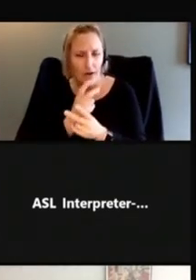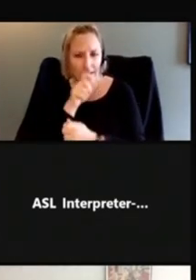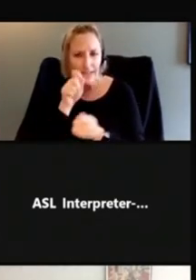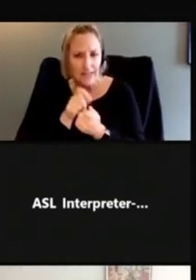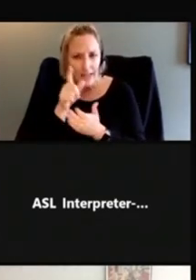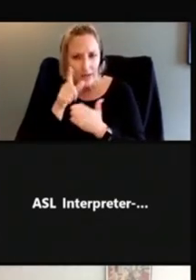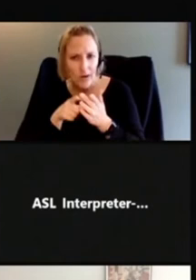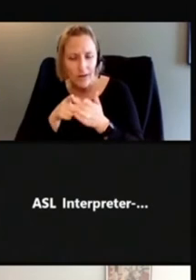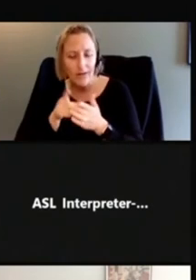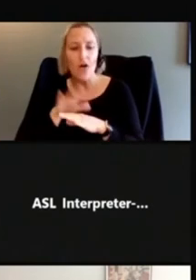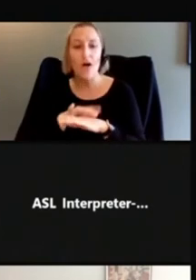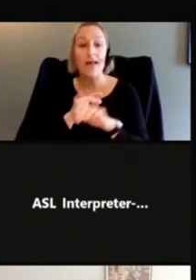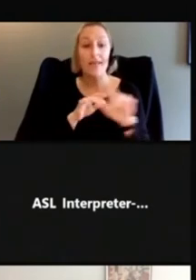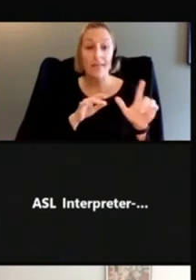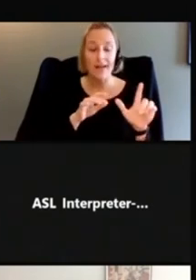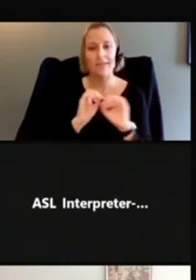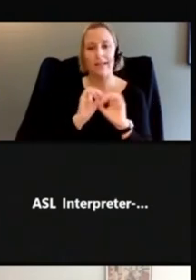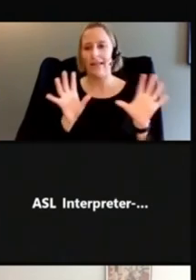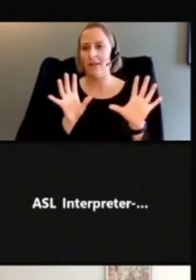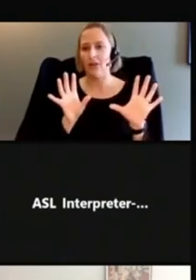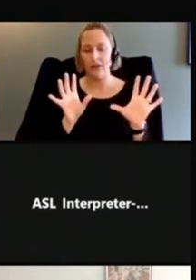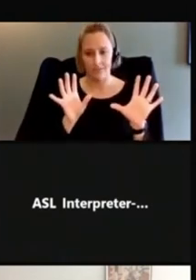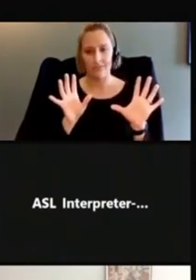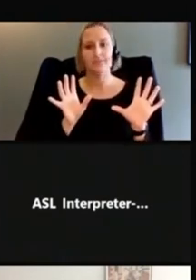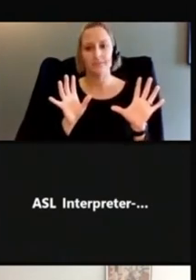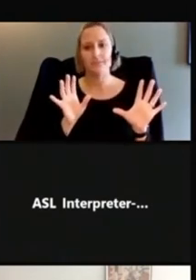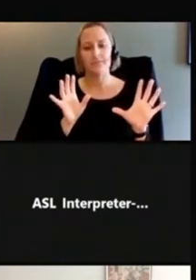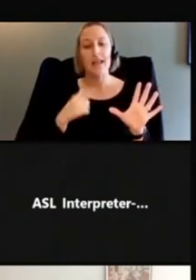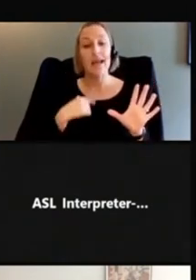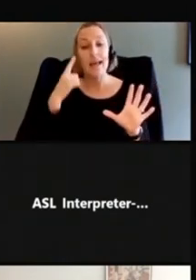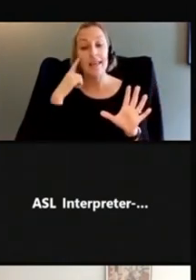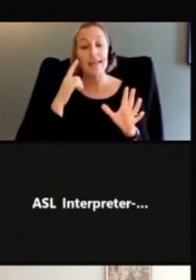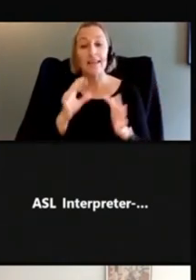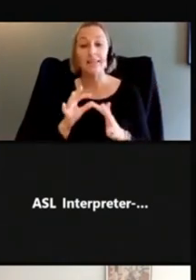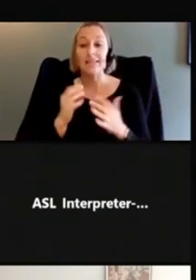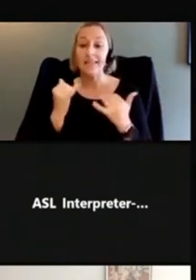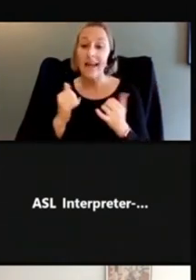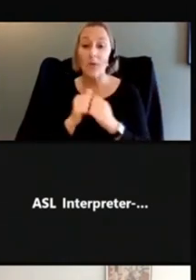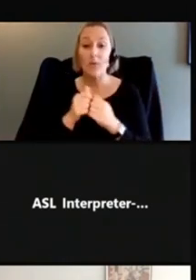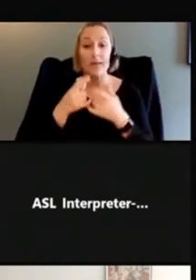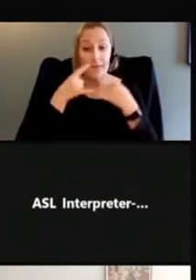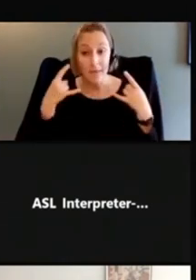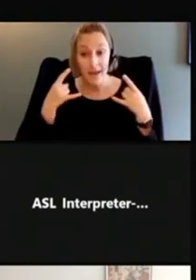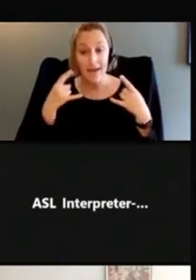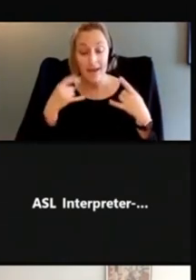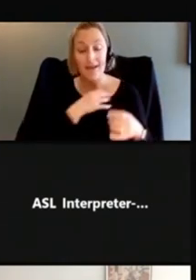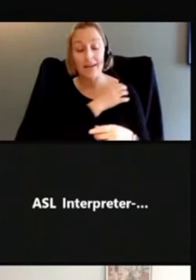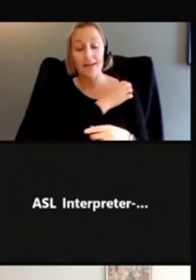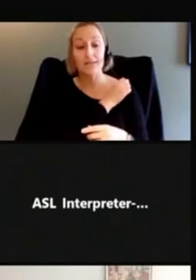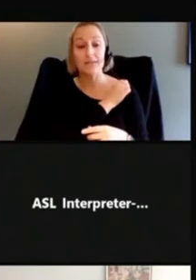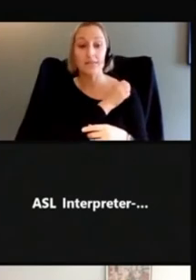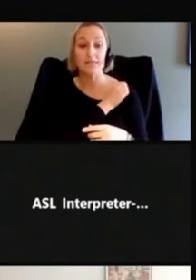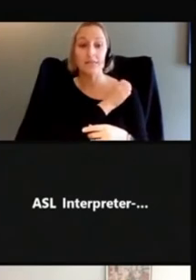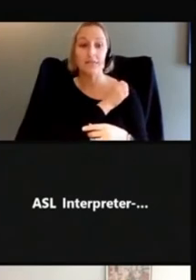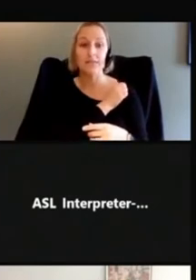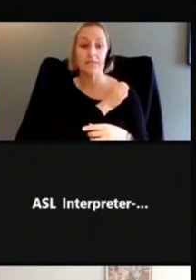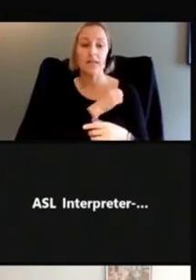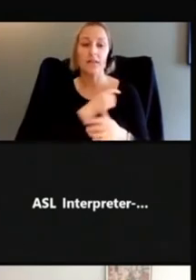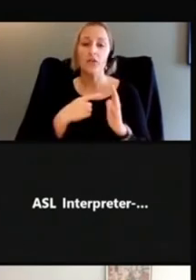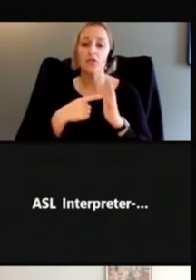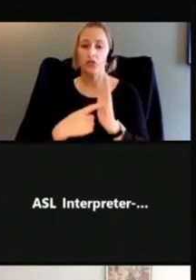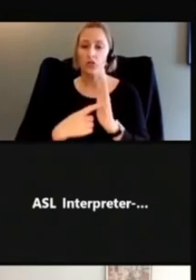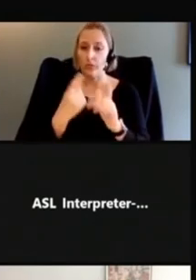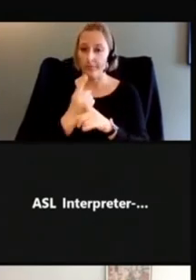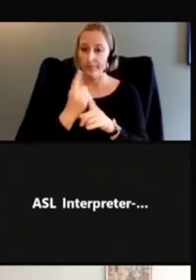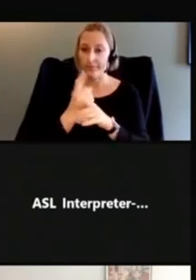instantaneous. And I think especially with these masks showing proper mask usage,